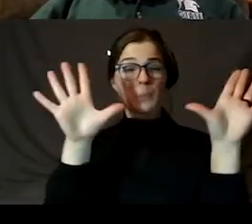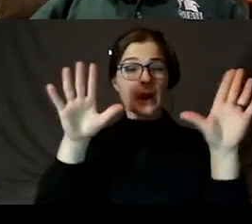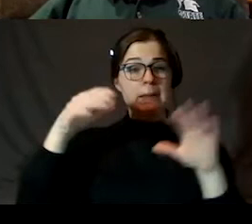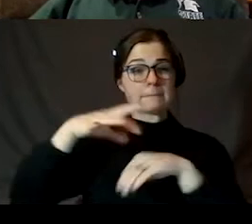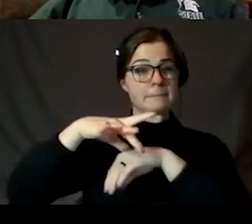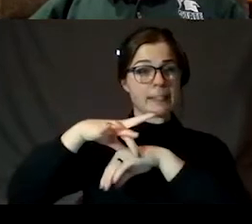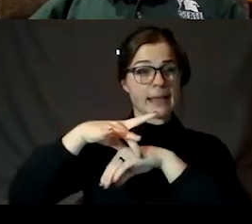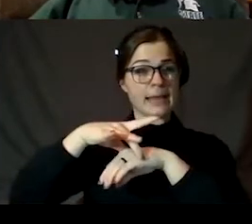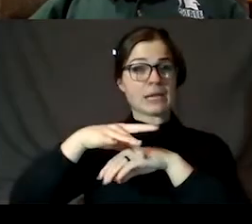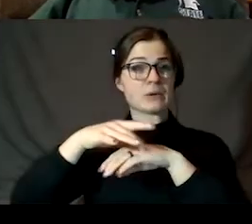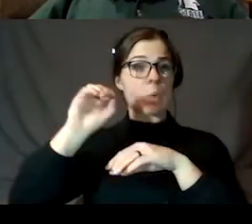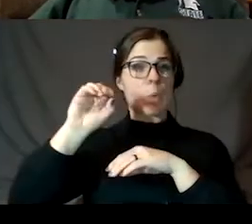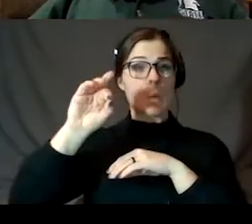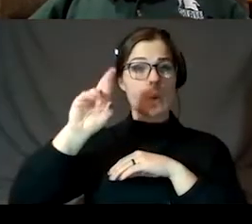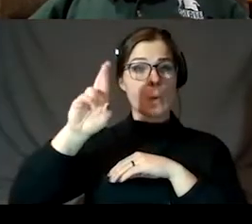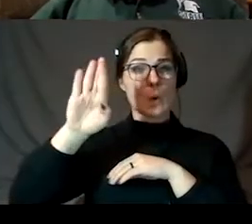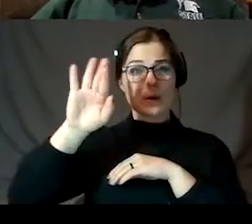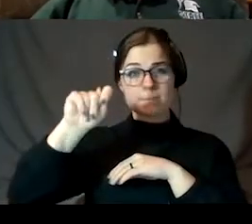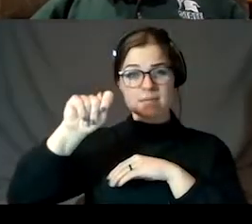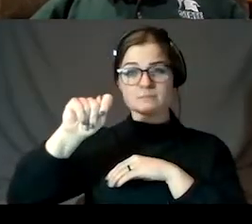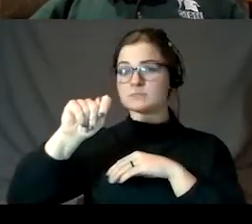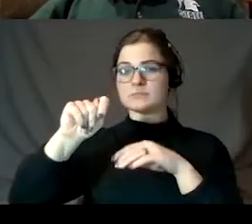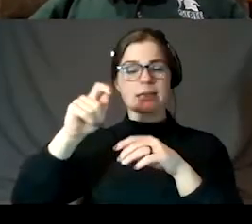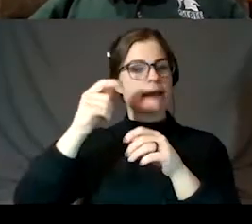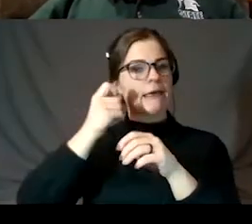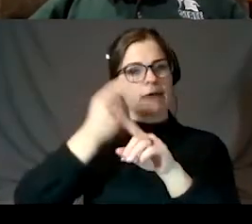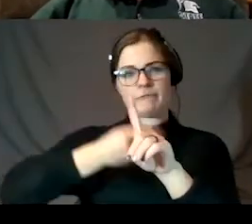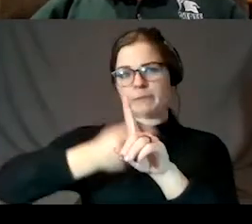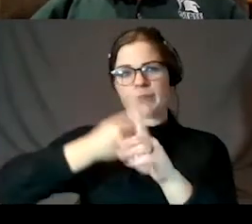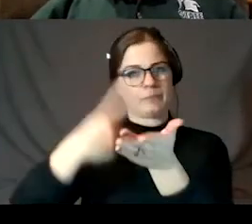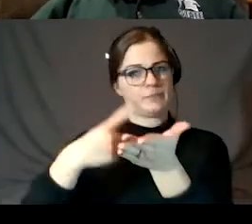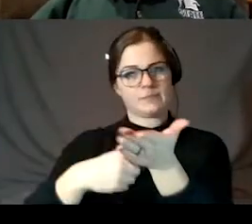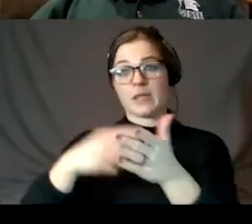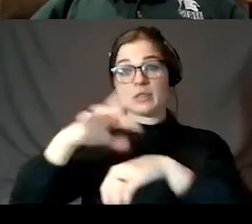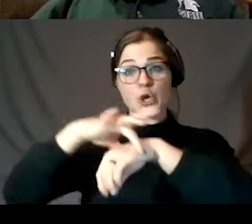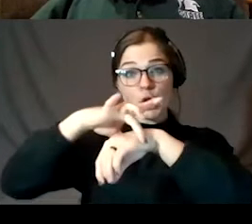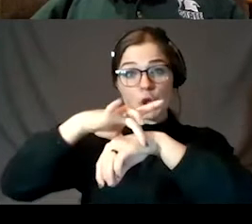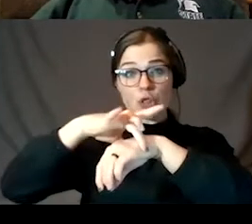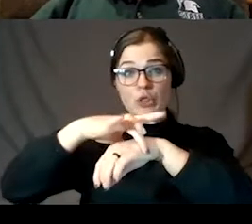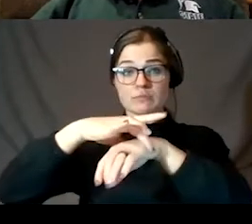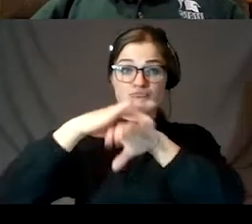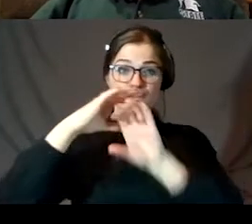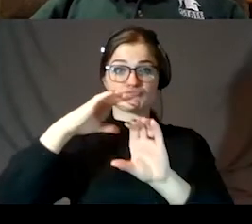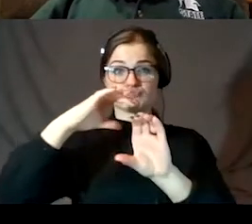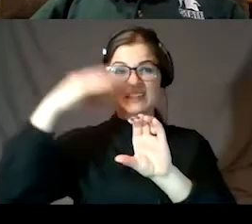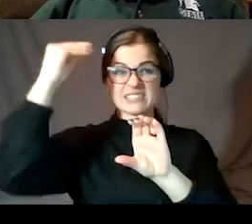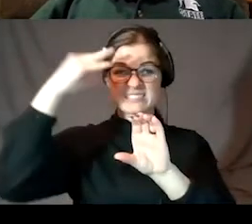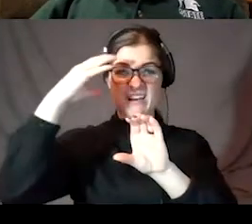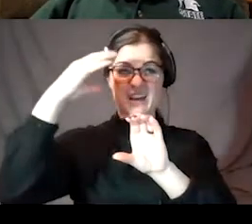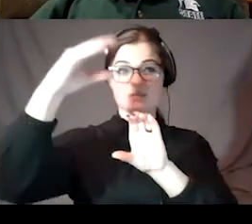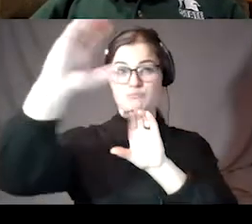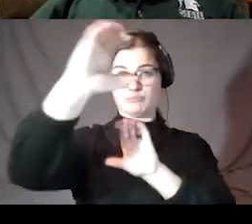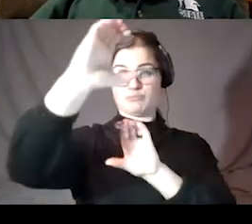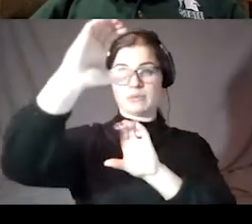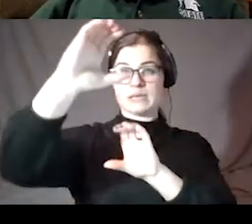Talk about this every month. The Earth is down here with the sun in the middle of the diagram. Venus is